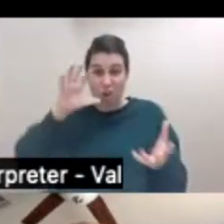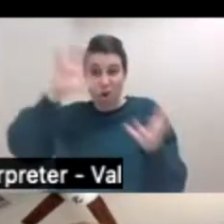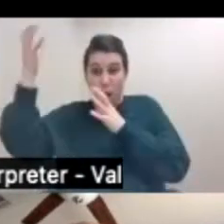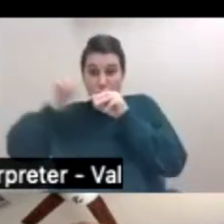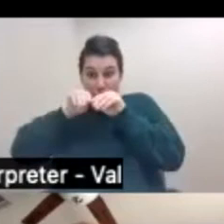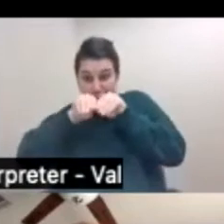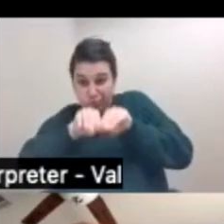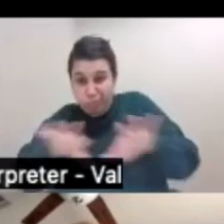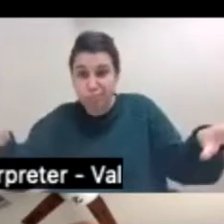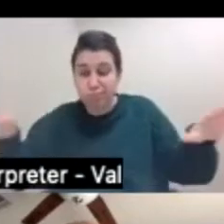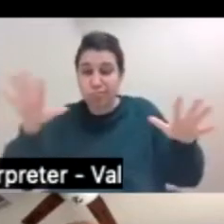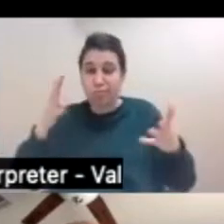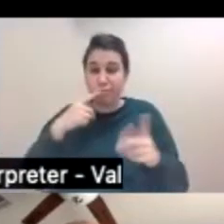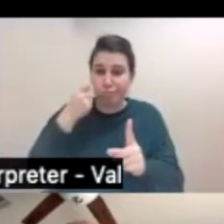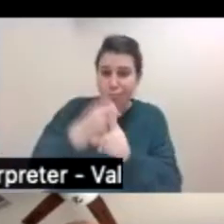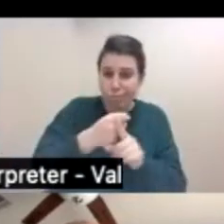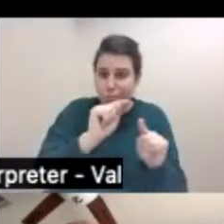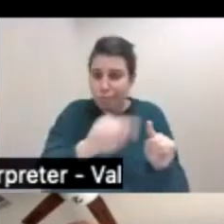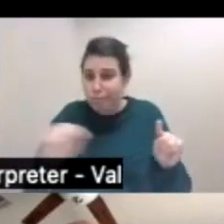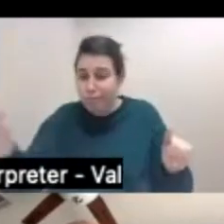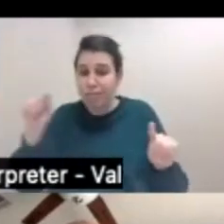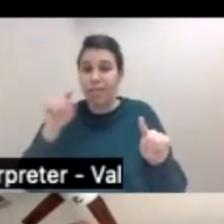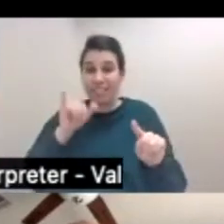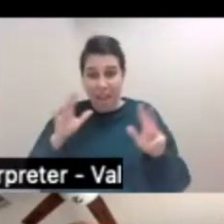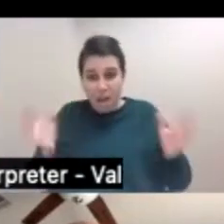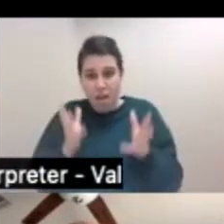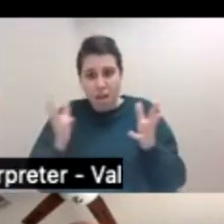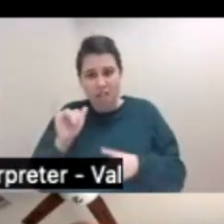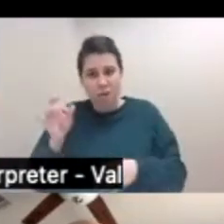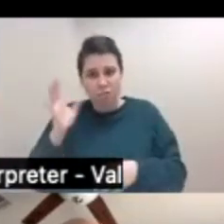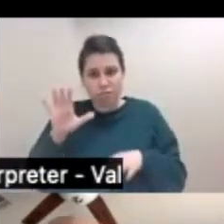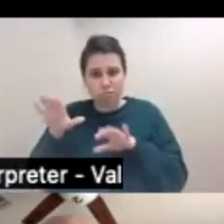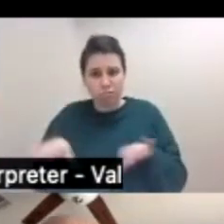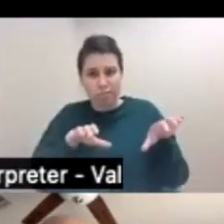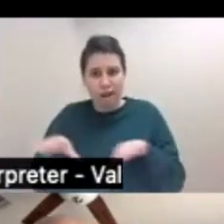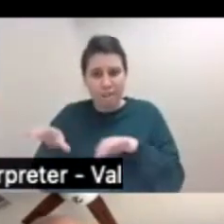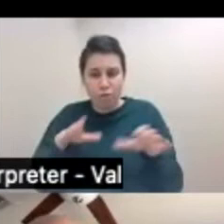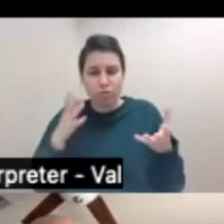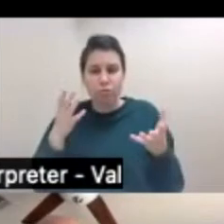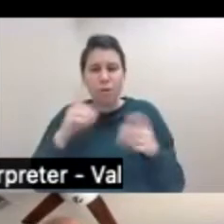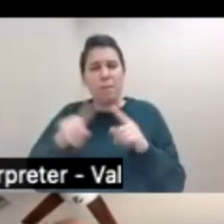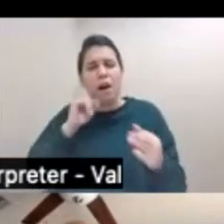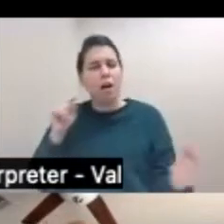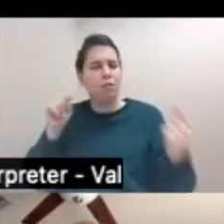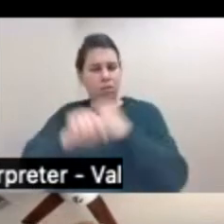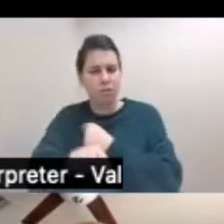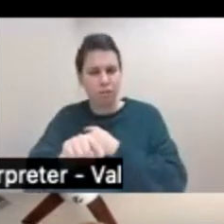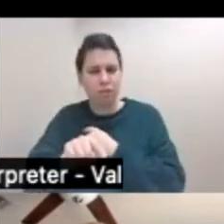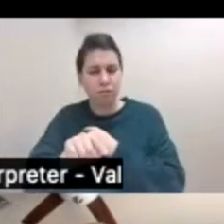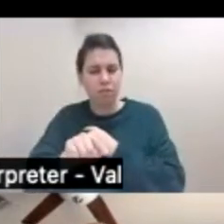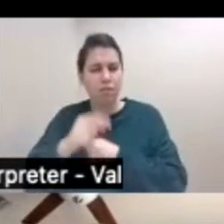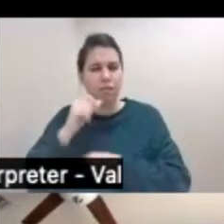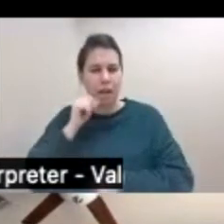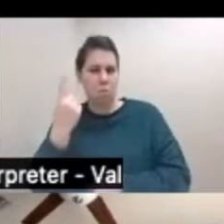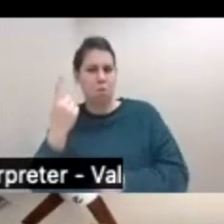fertile ground for these imperialistic practices, but it's a bidirectional relationship. So our program of research is informed by this